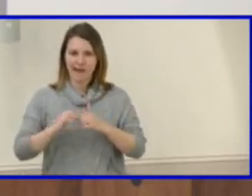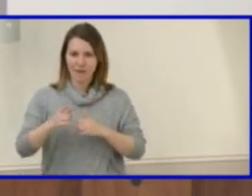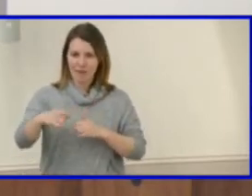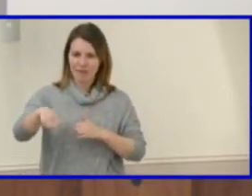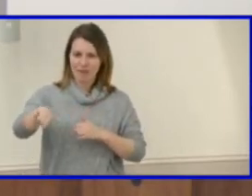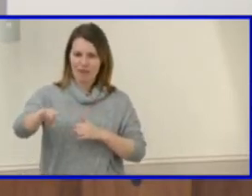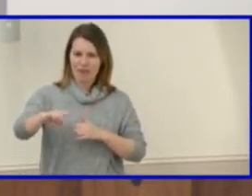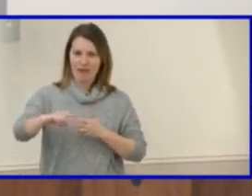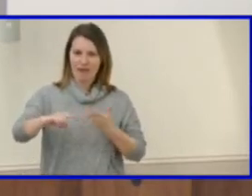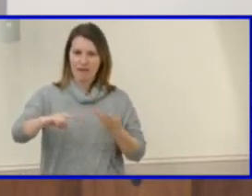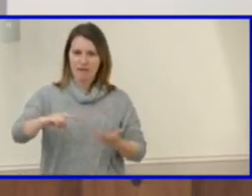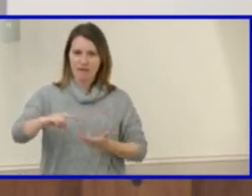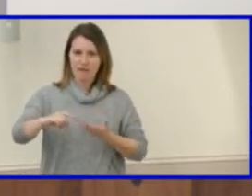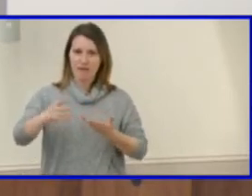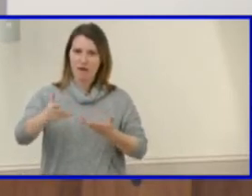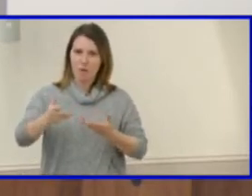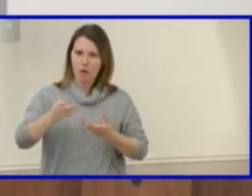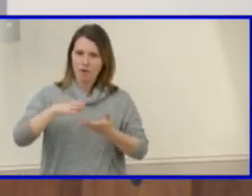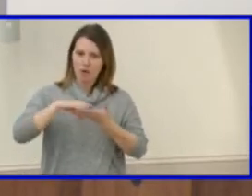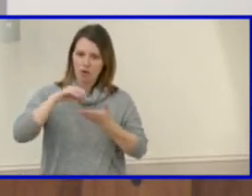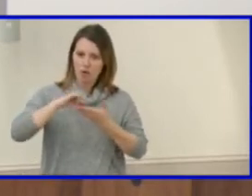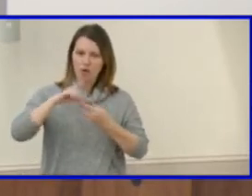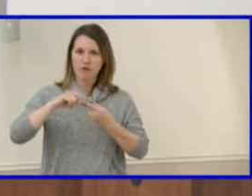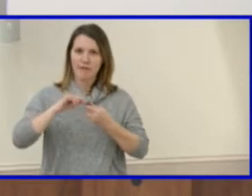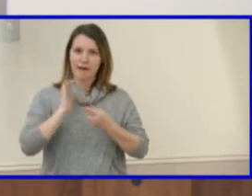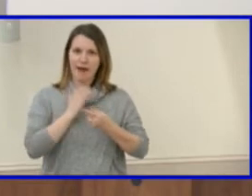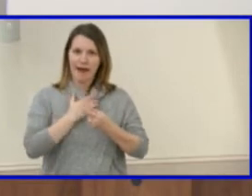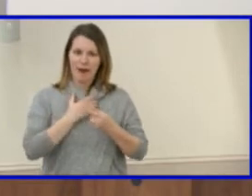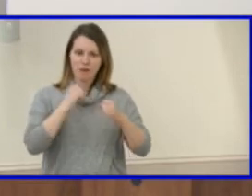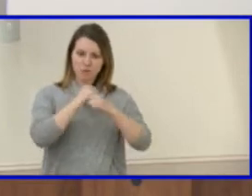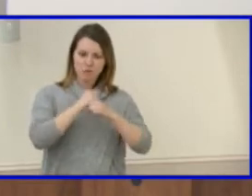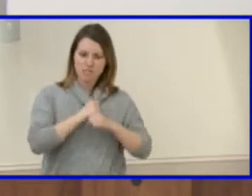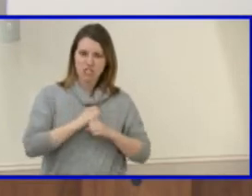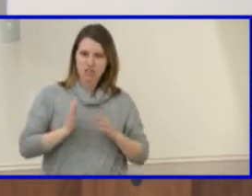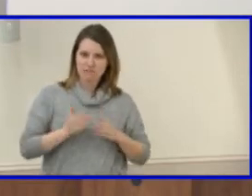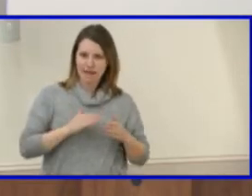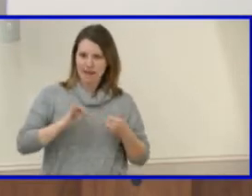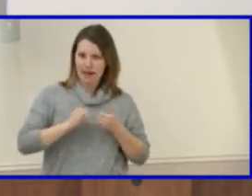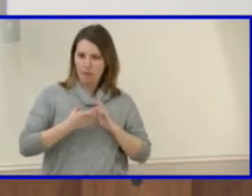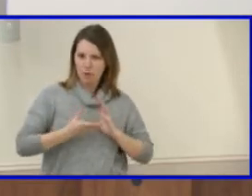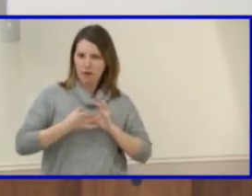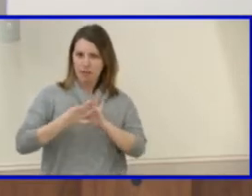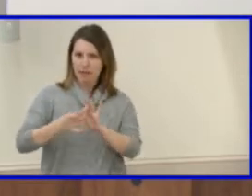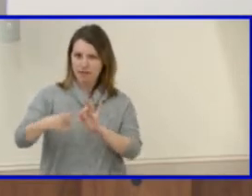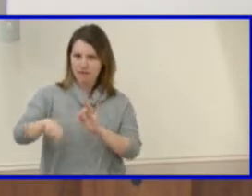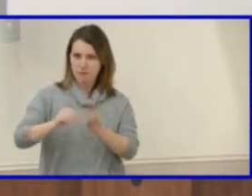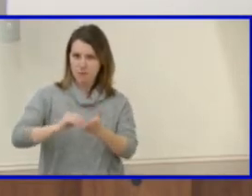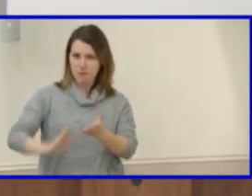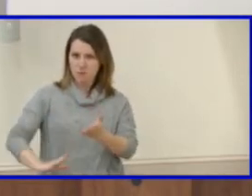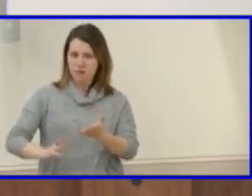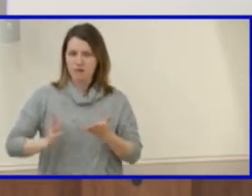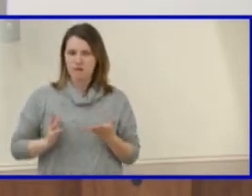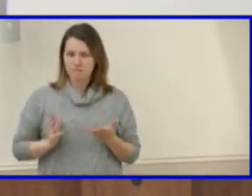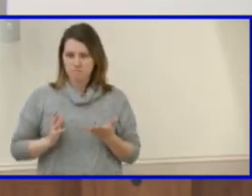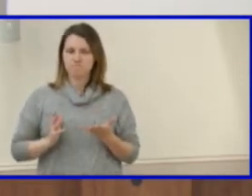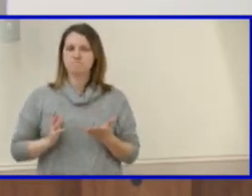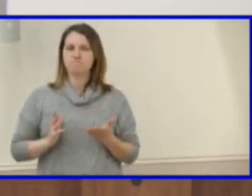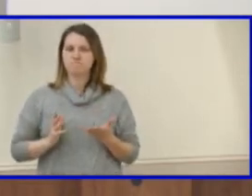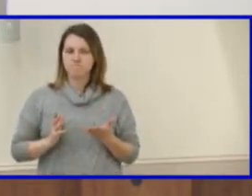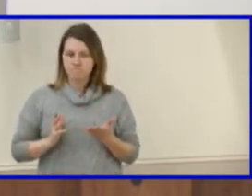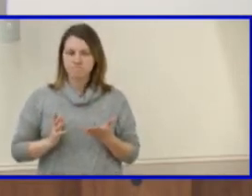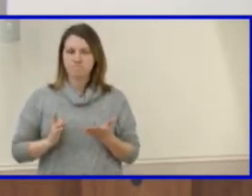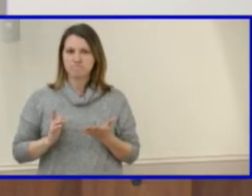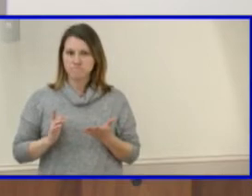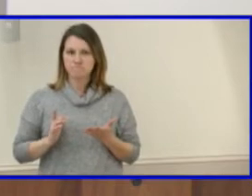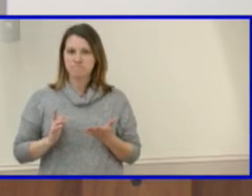hear about the strategic plan, what it meant to them, how it related to them, and how we try to